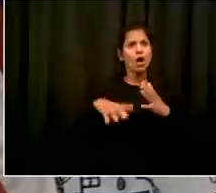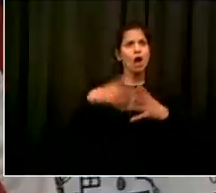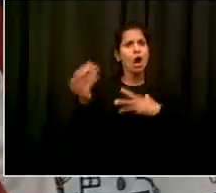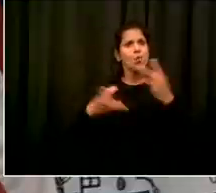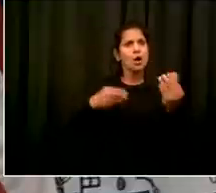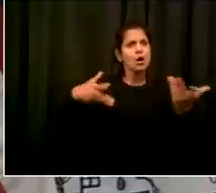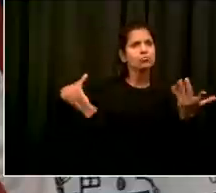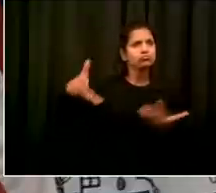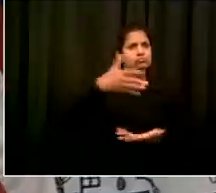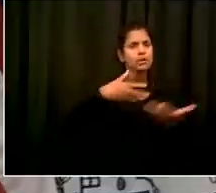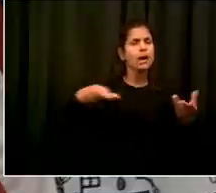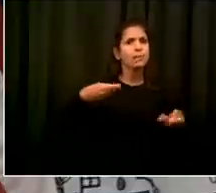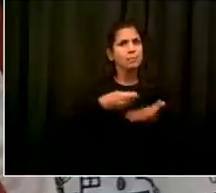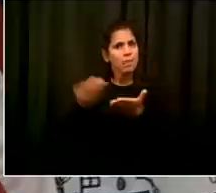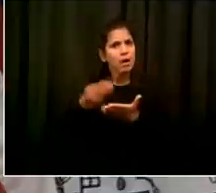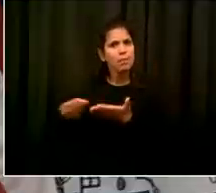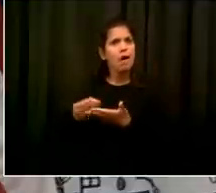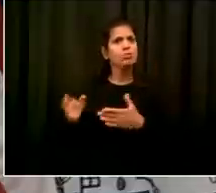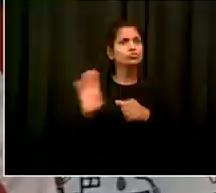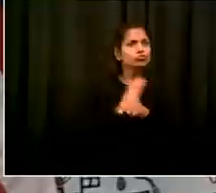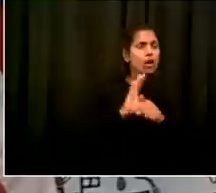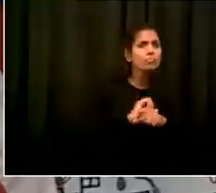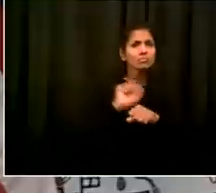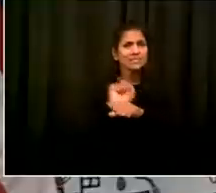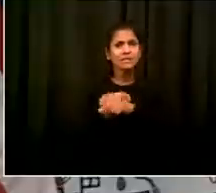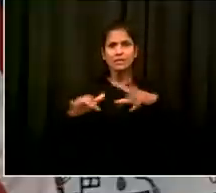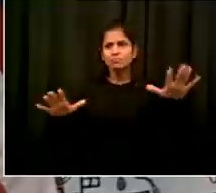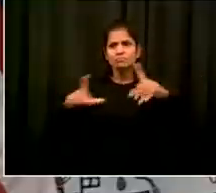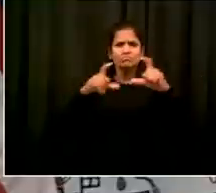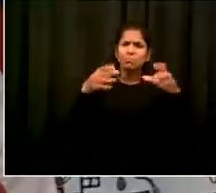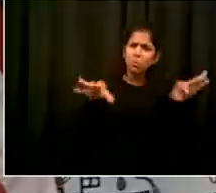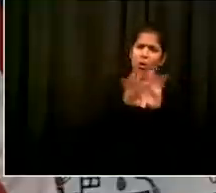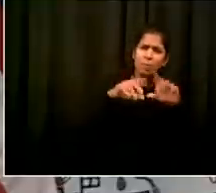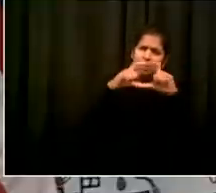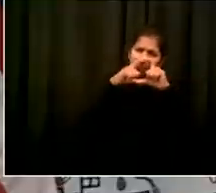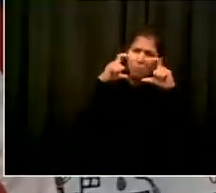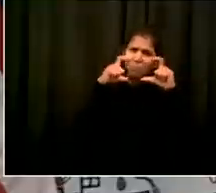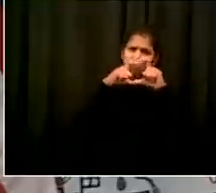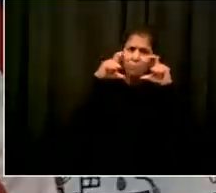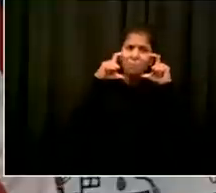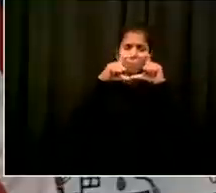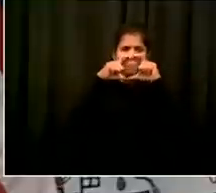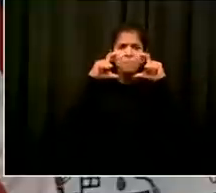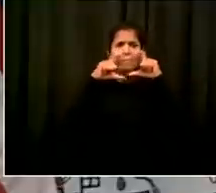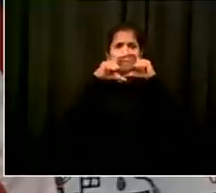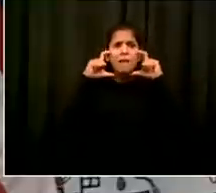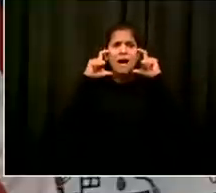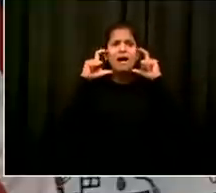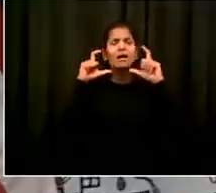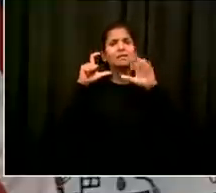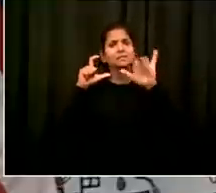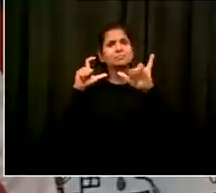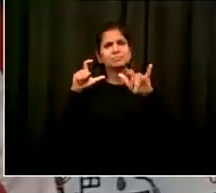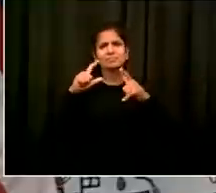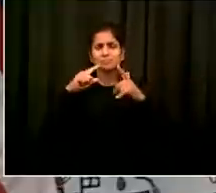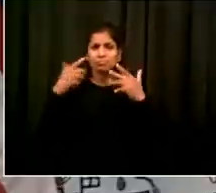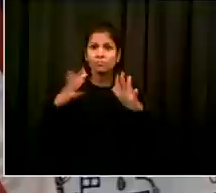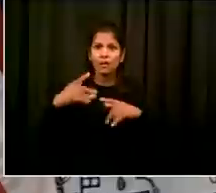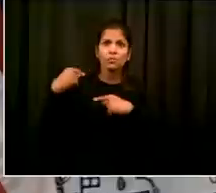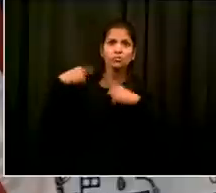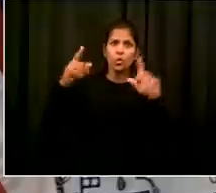my message today is simple we have made amazing progress we have to protect that progress everyone has to protect that progress